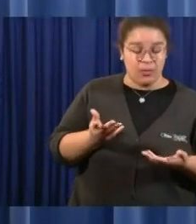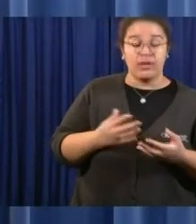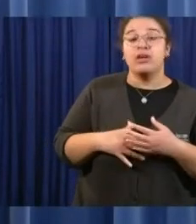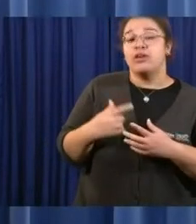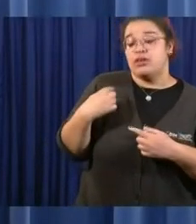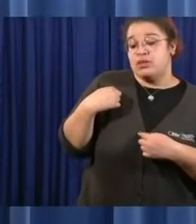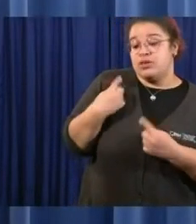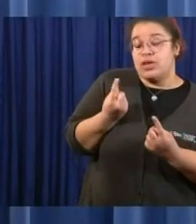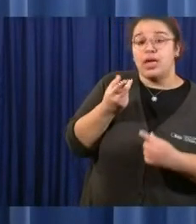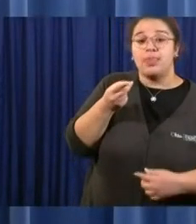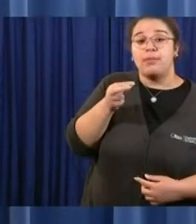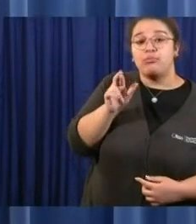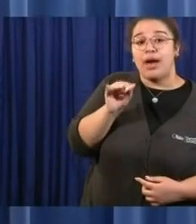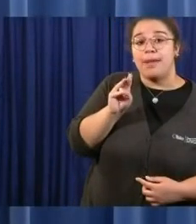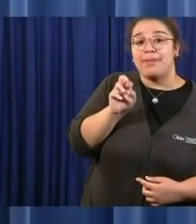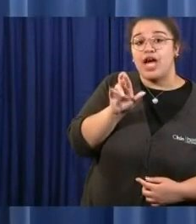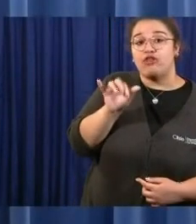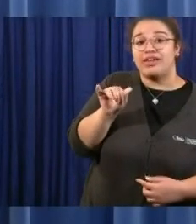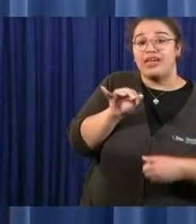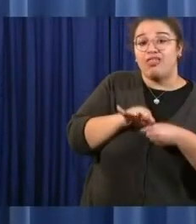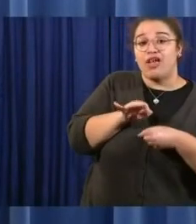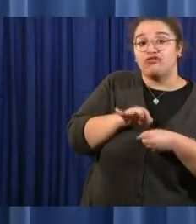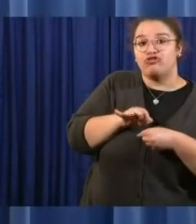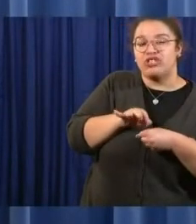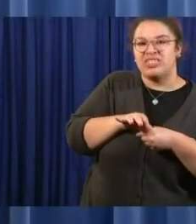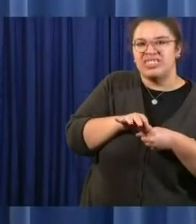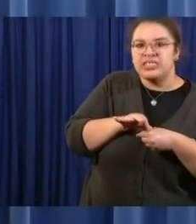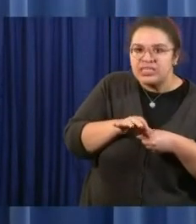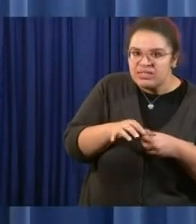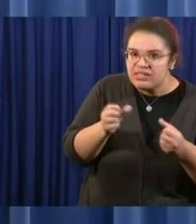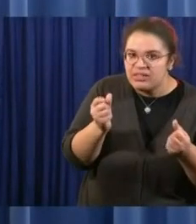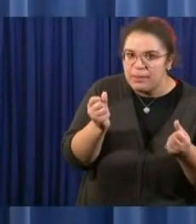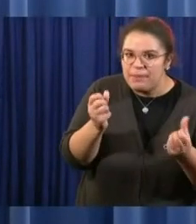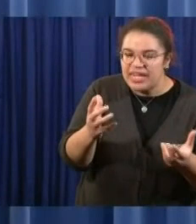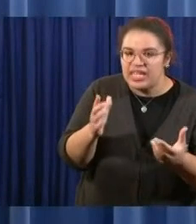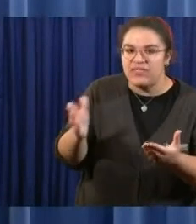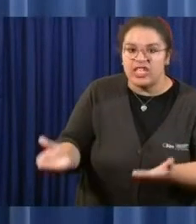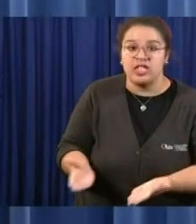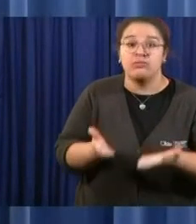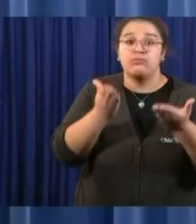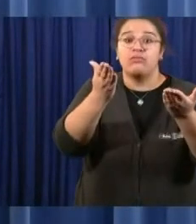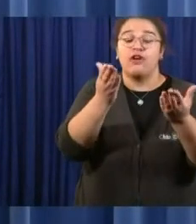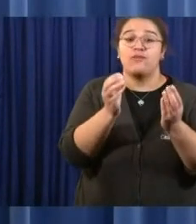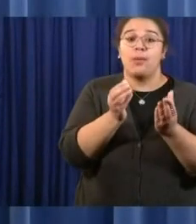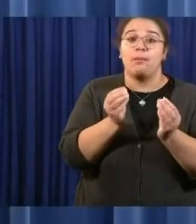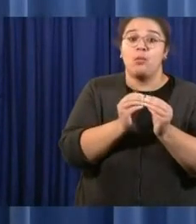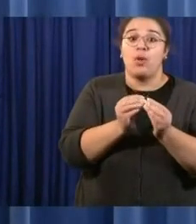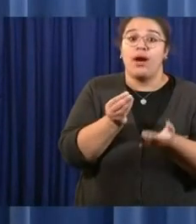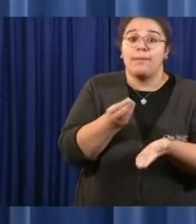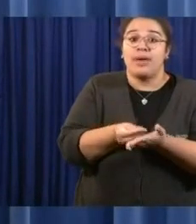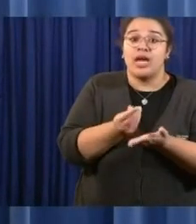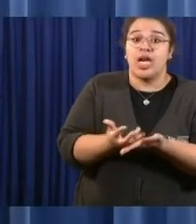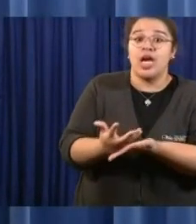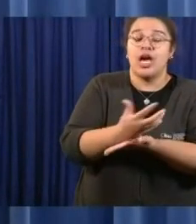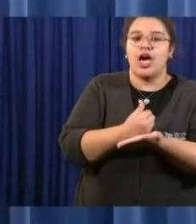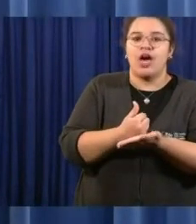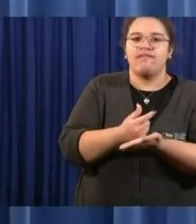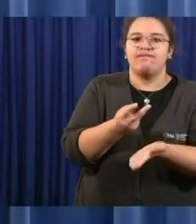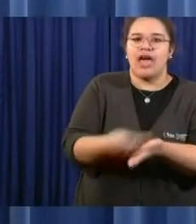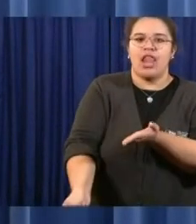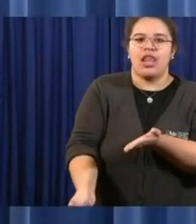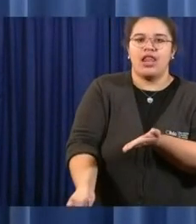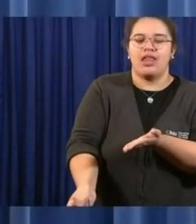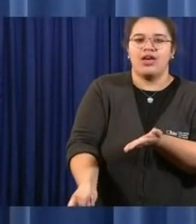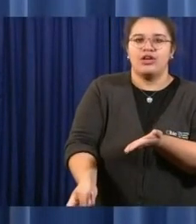of school levies failed? Uh, the locals may see this as foistering, uh, more of the funding burden of local